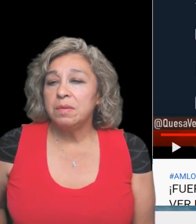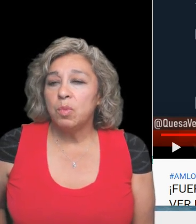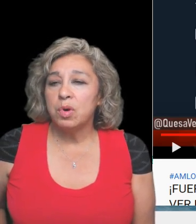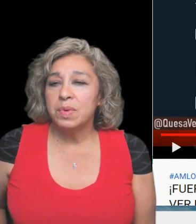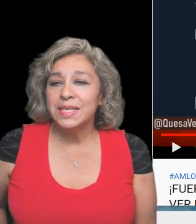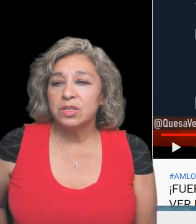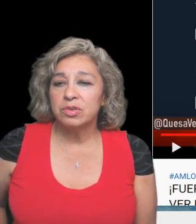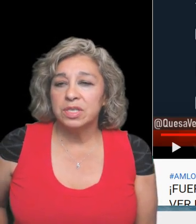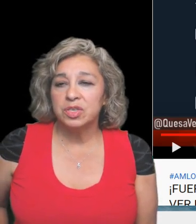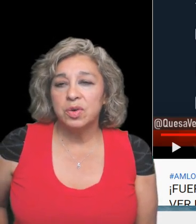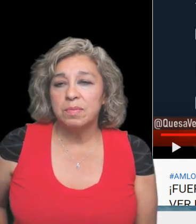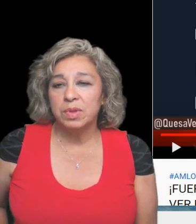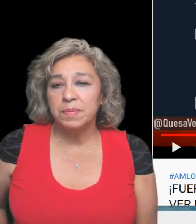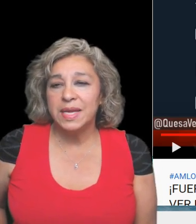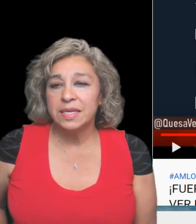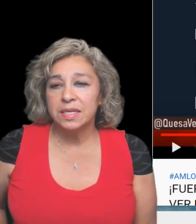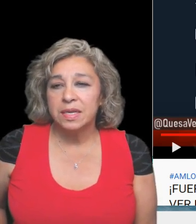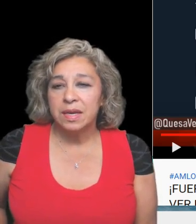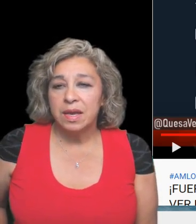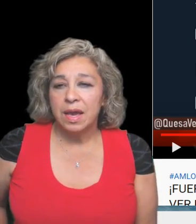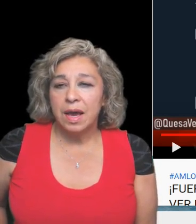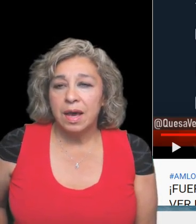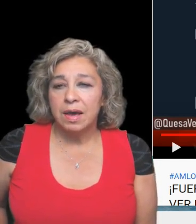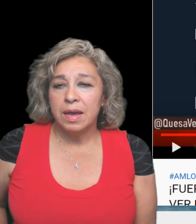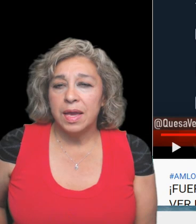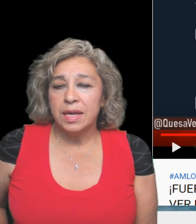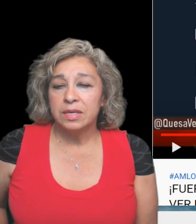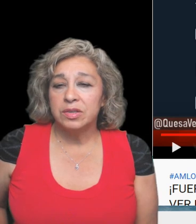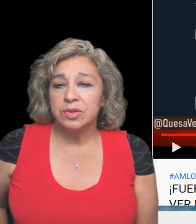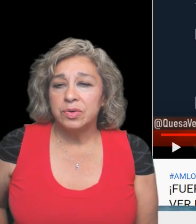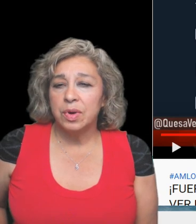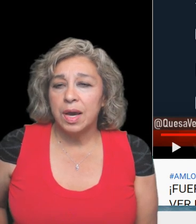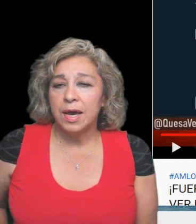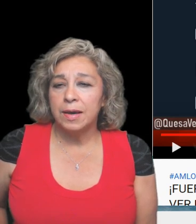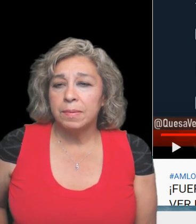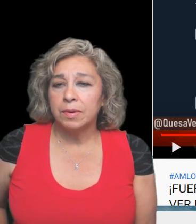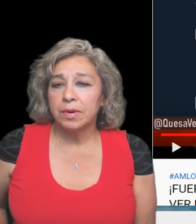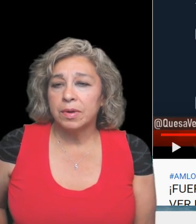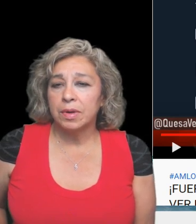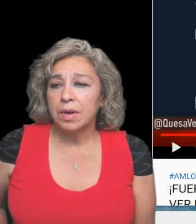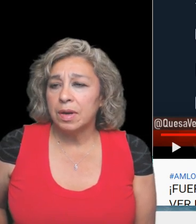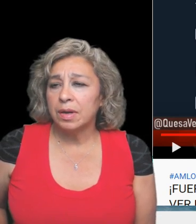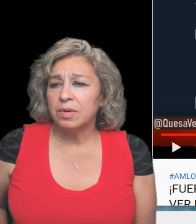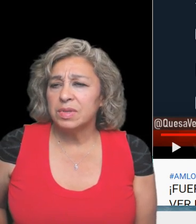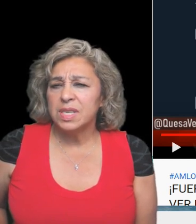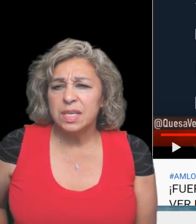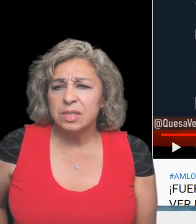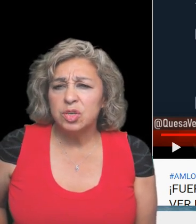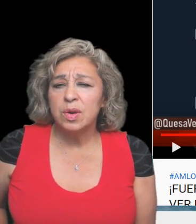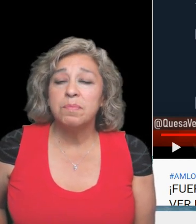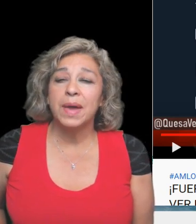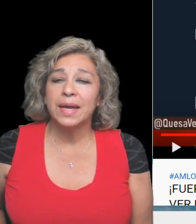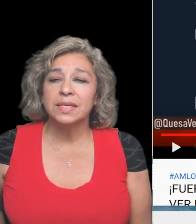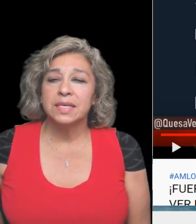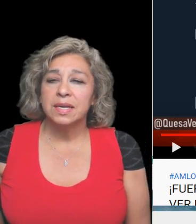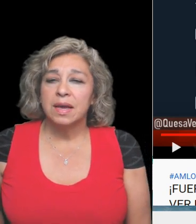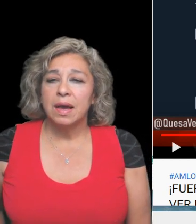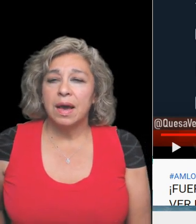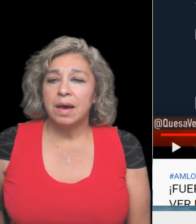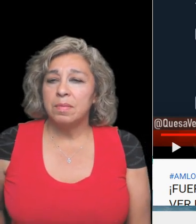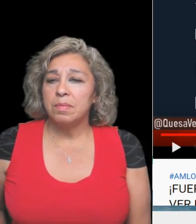obtain more resources to implement and to impact